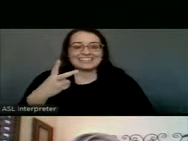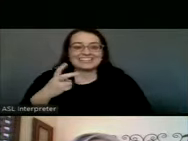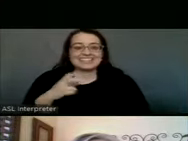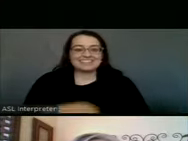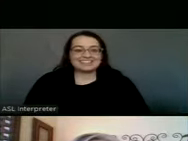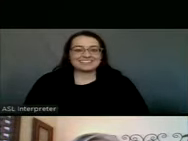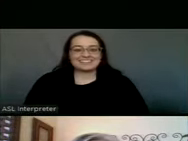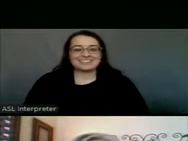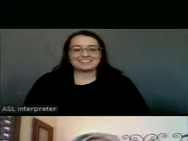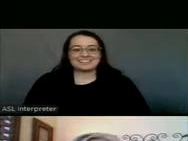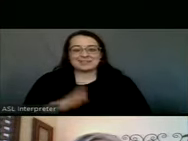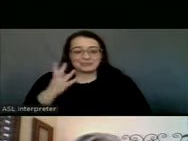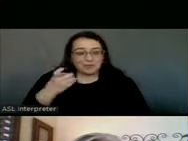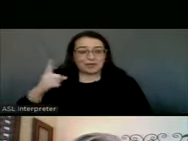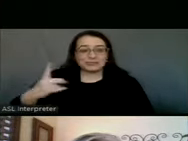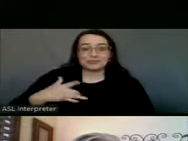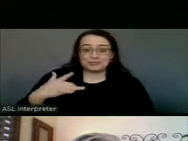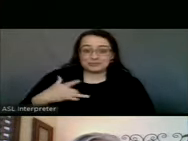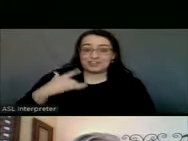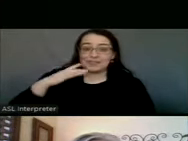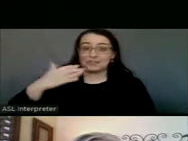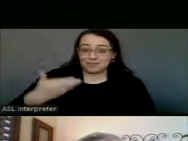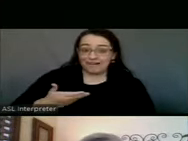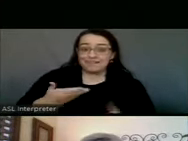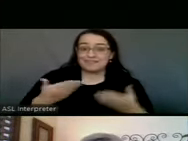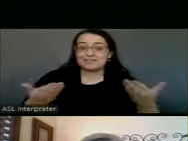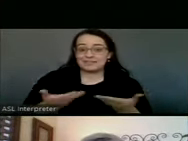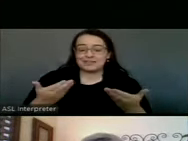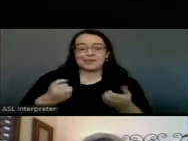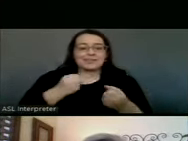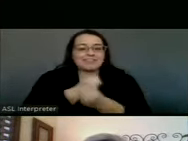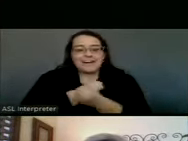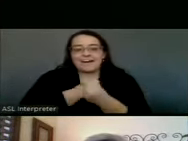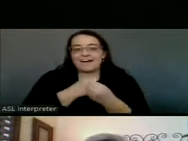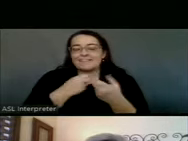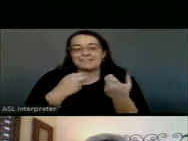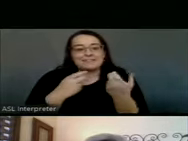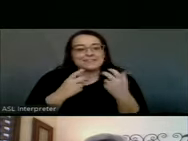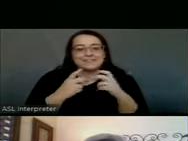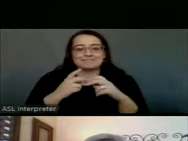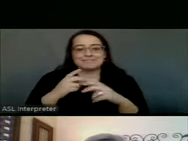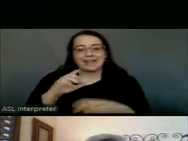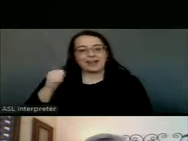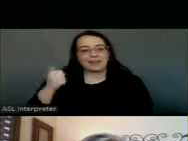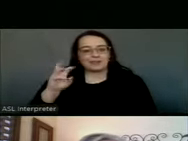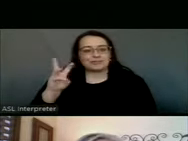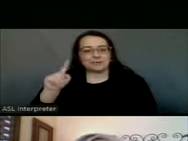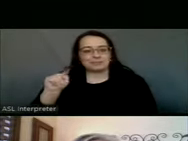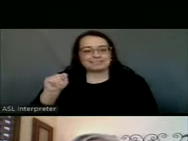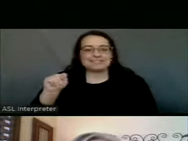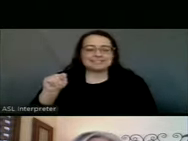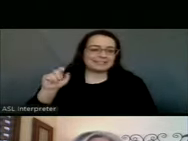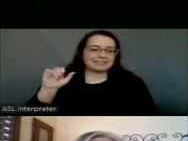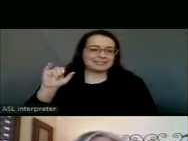want you to feel welcome here. And we love having another WT Buff on staff.